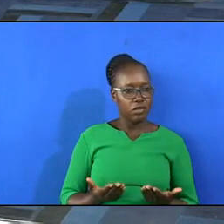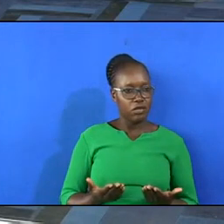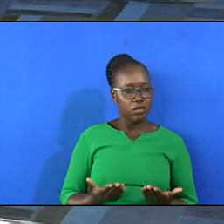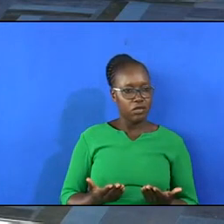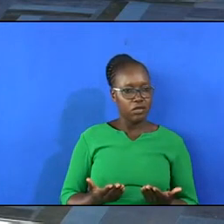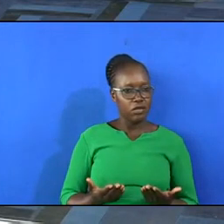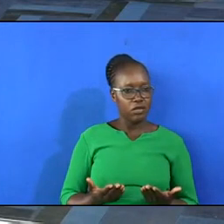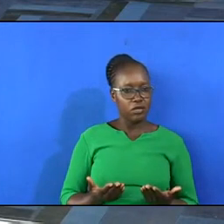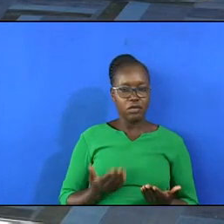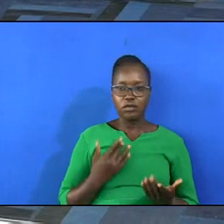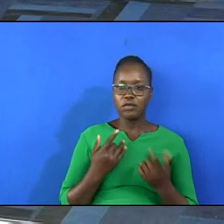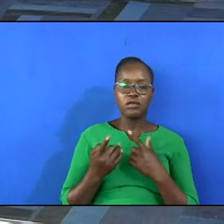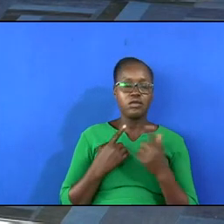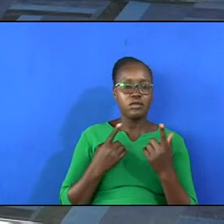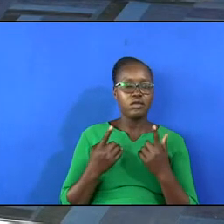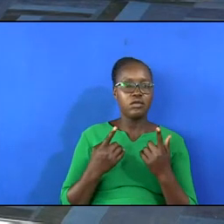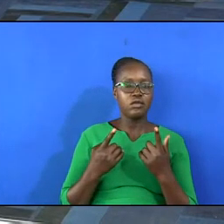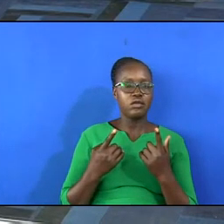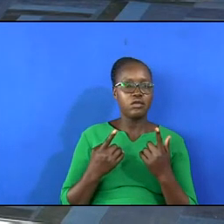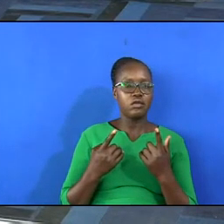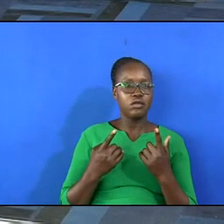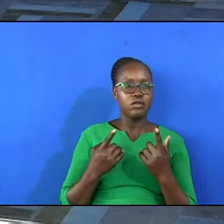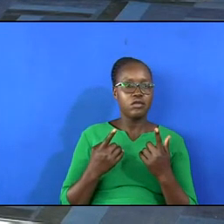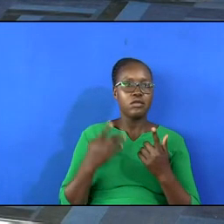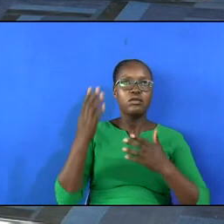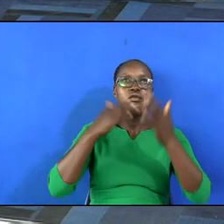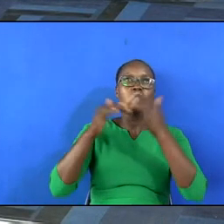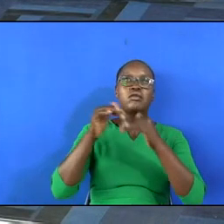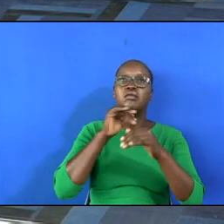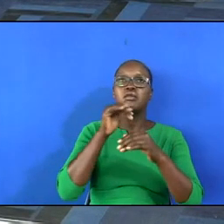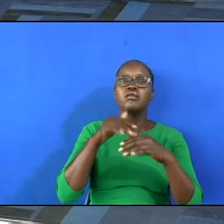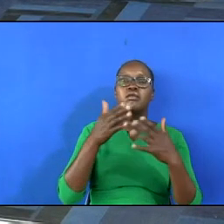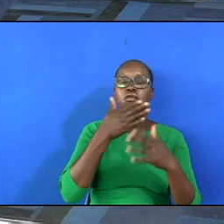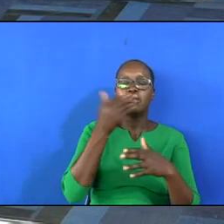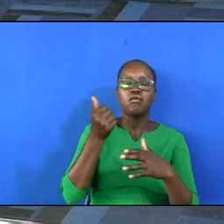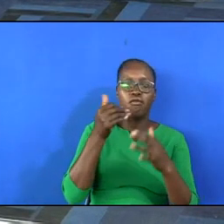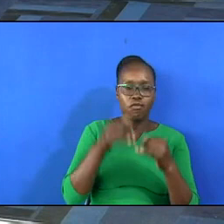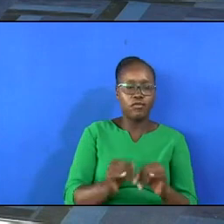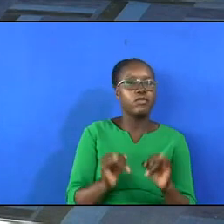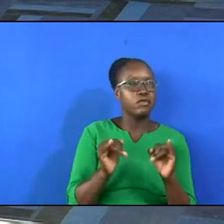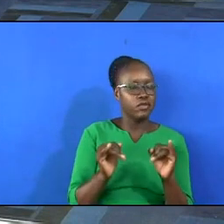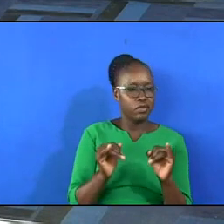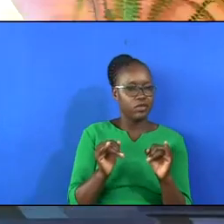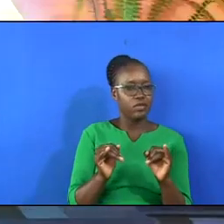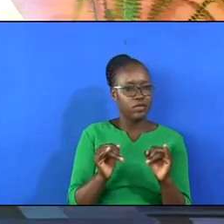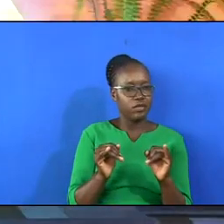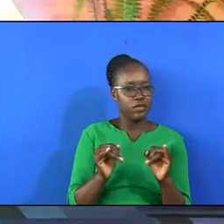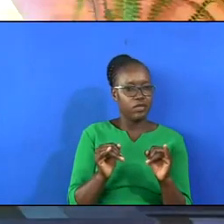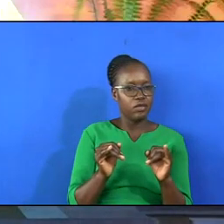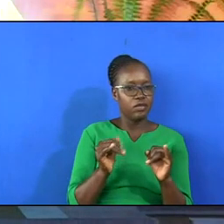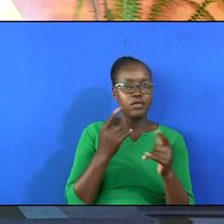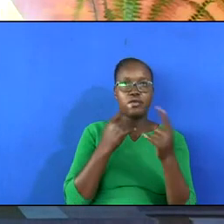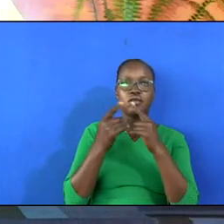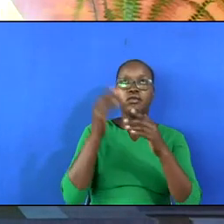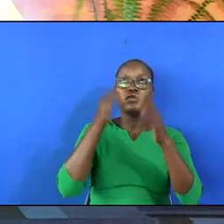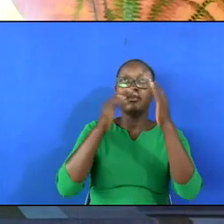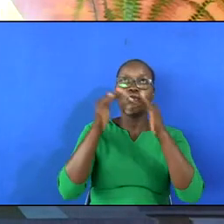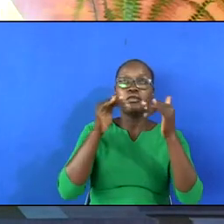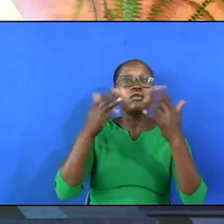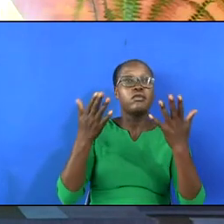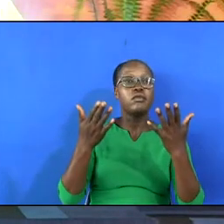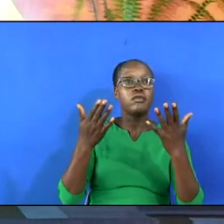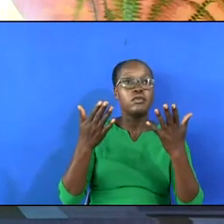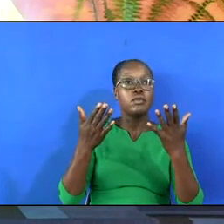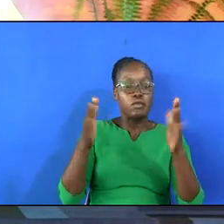that the talk in heaven is not how best you are trying. The talk in heaven is